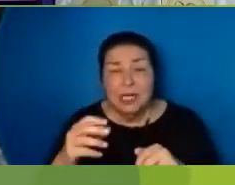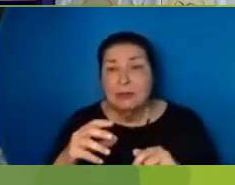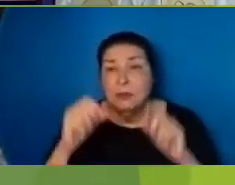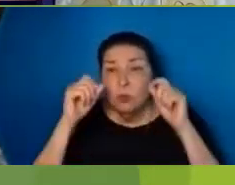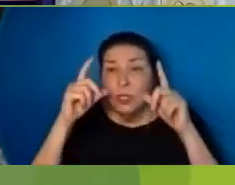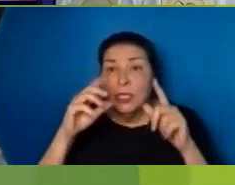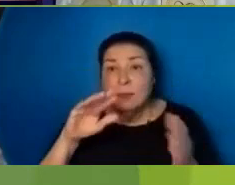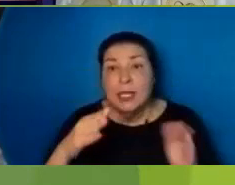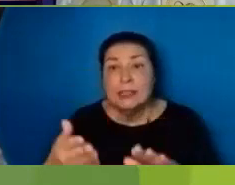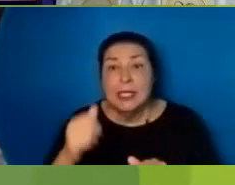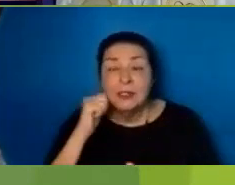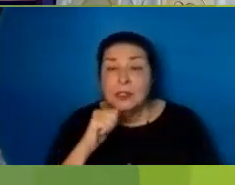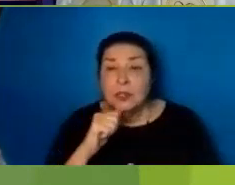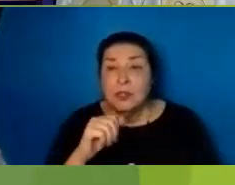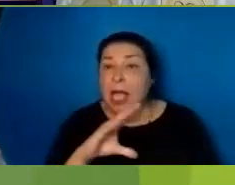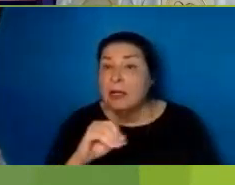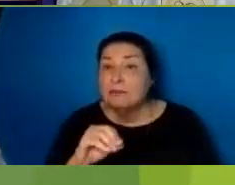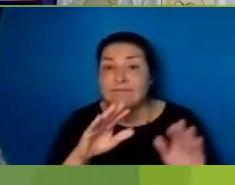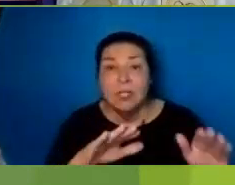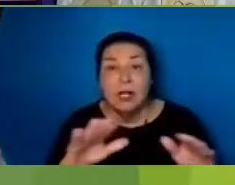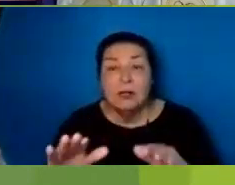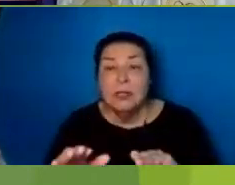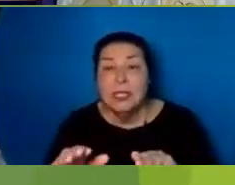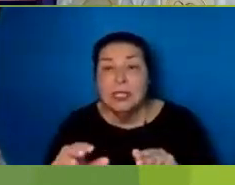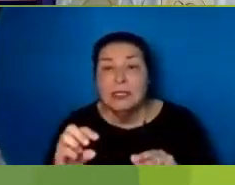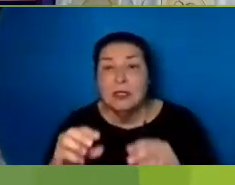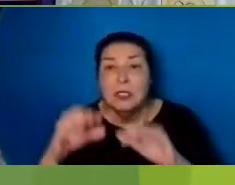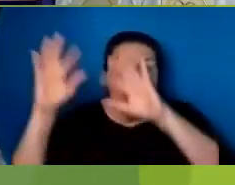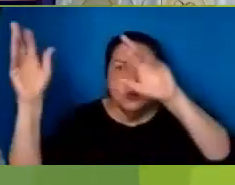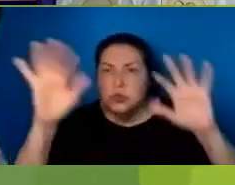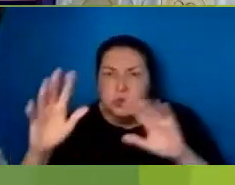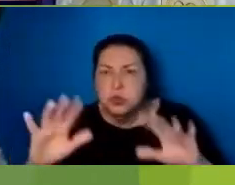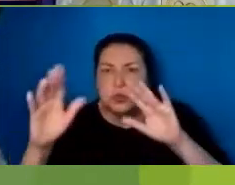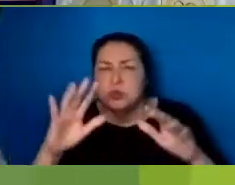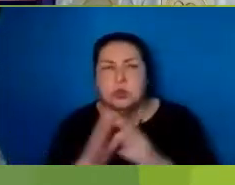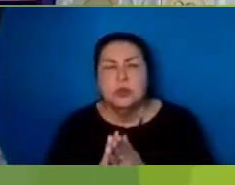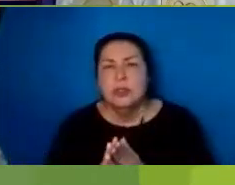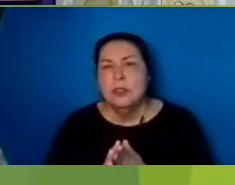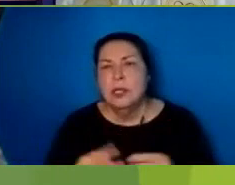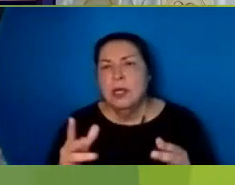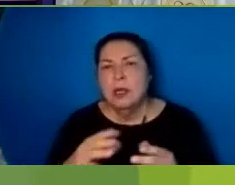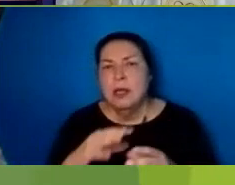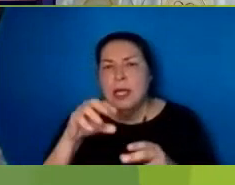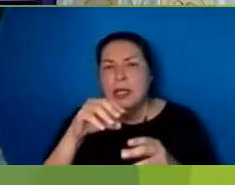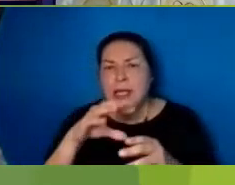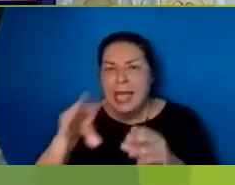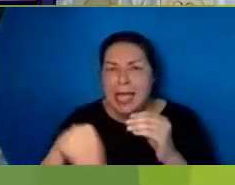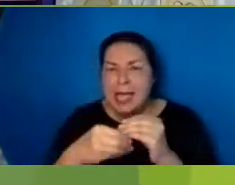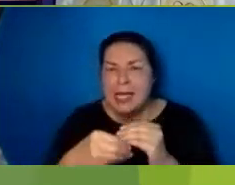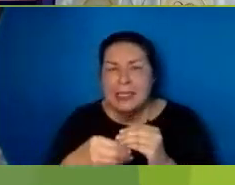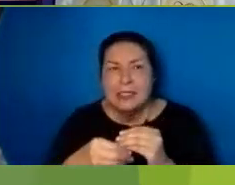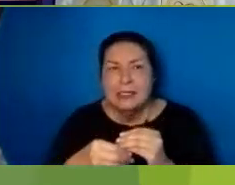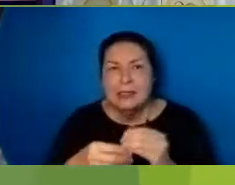Being set out To spread The message All over Israel Mixed in With the foreboding Confrontations With the